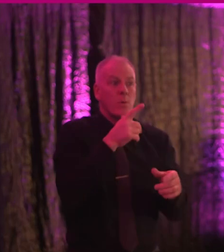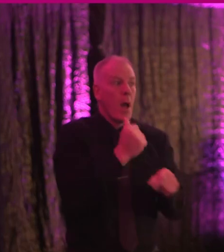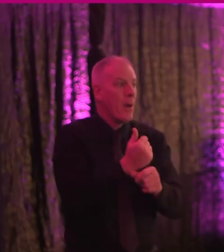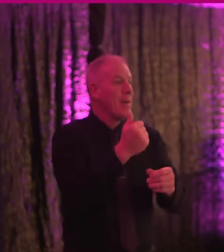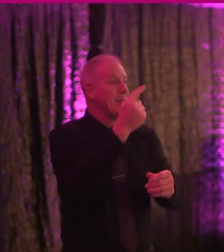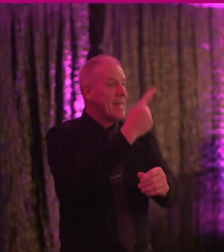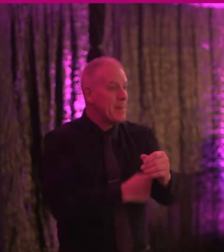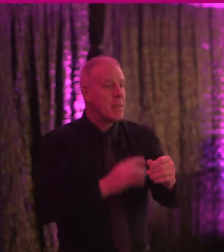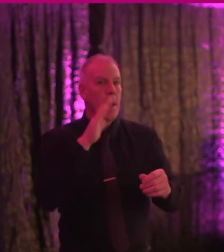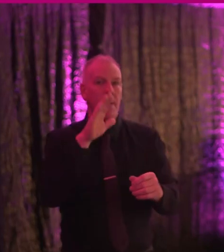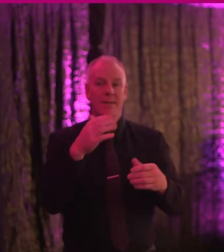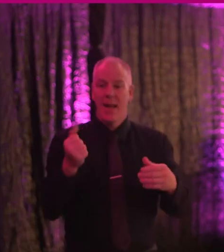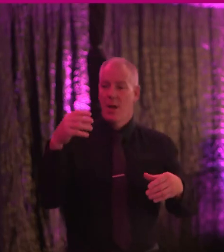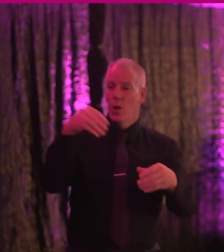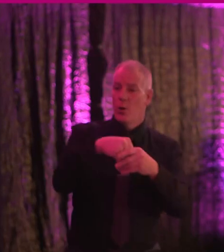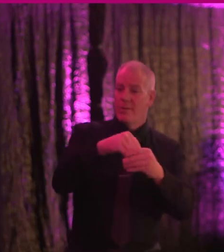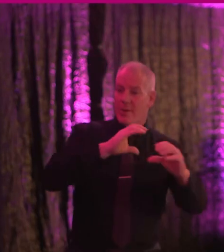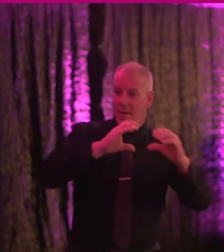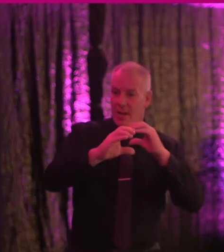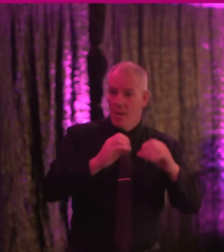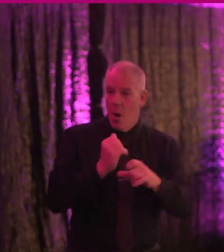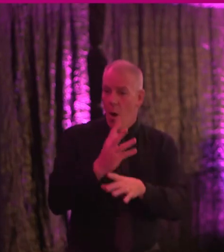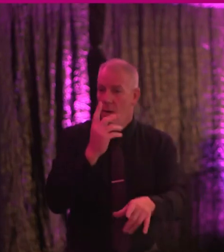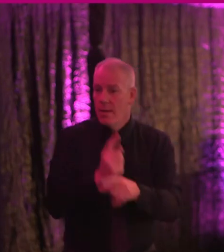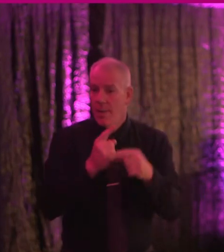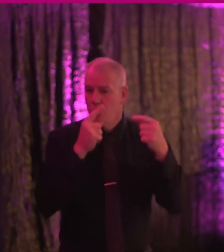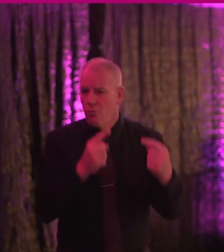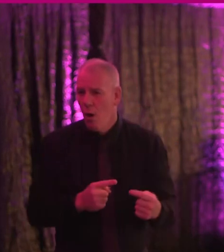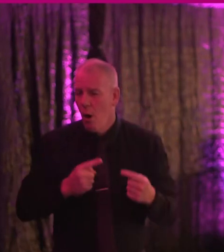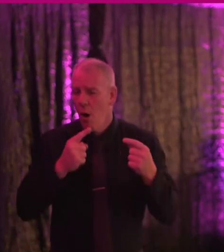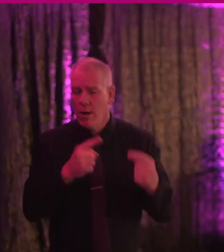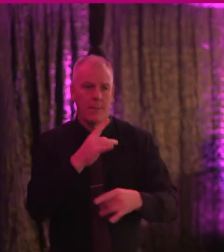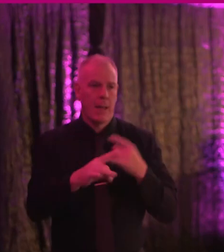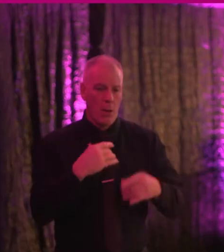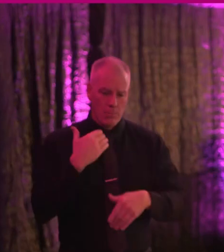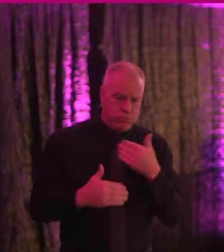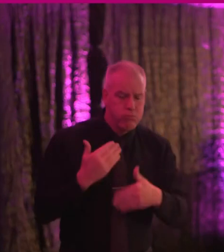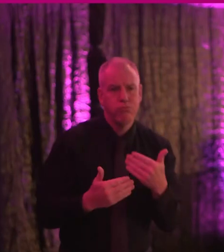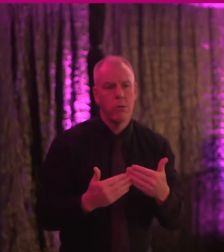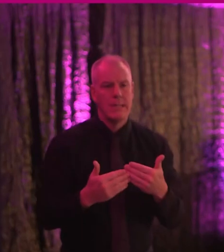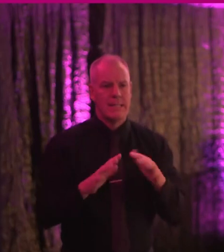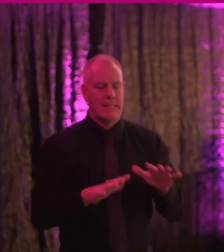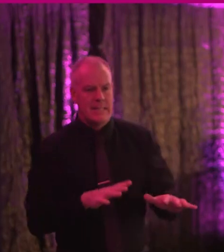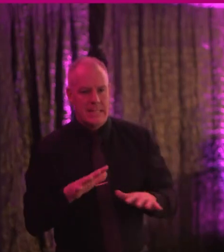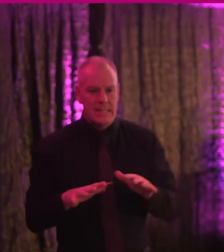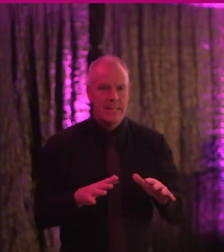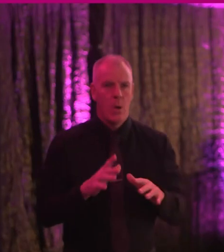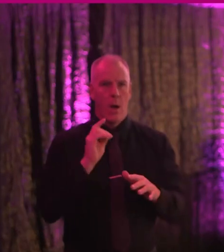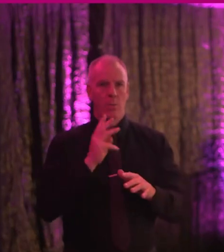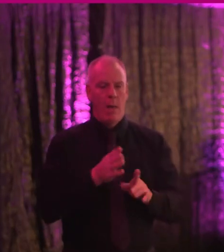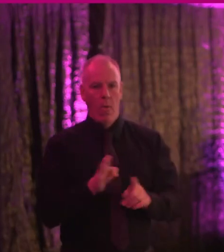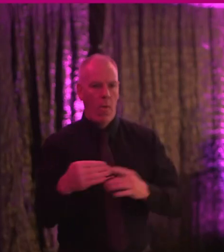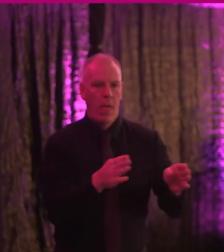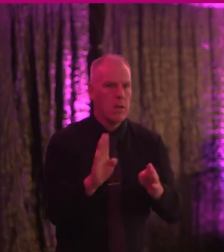inclusive conversation, because at all times we struggle to keep the momentum, to keep us going in the one direction.